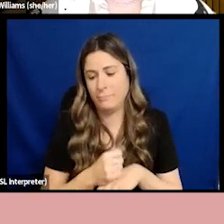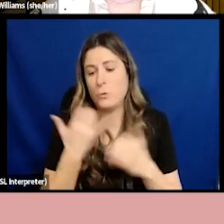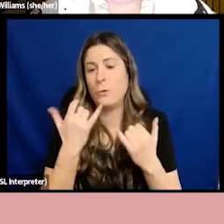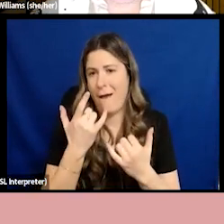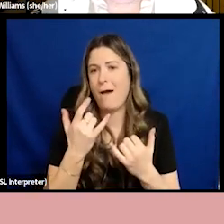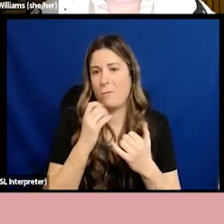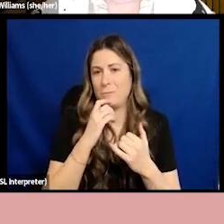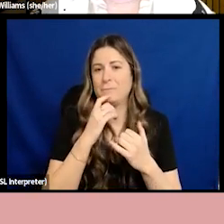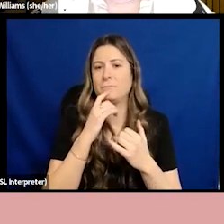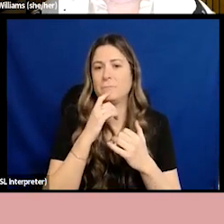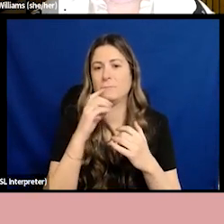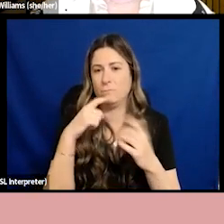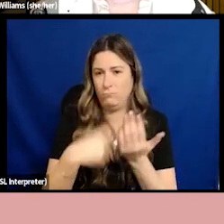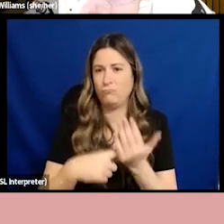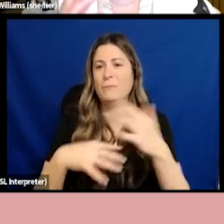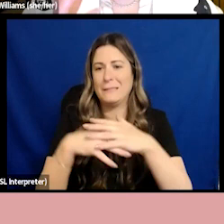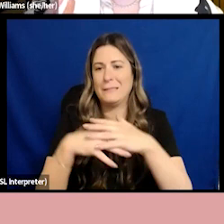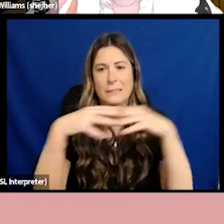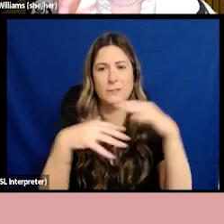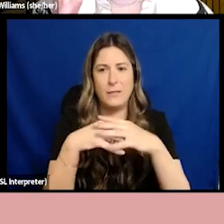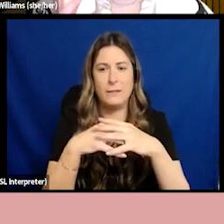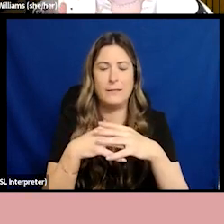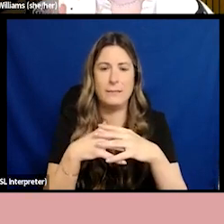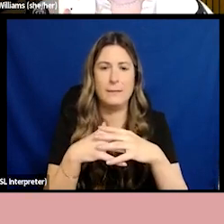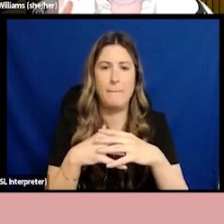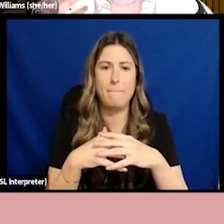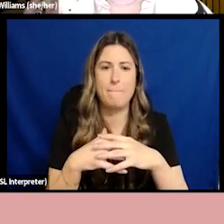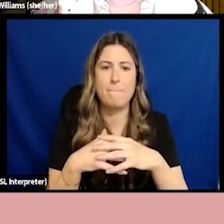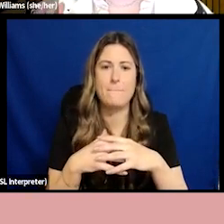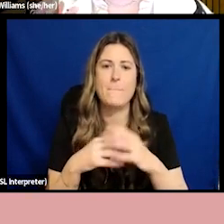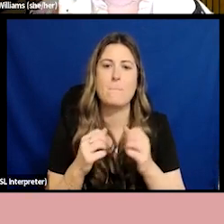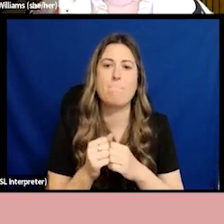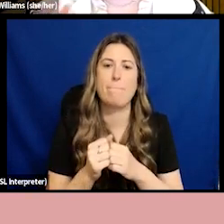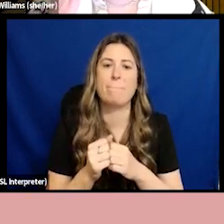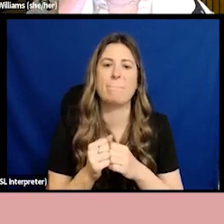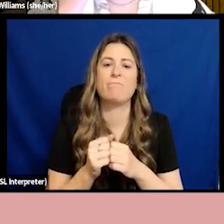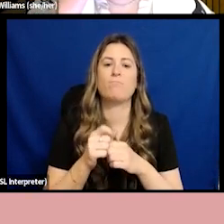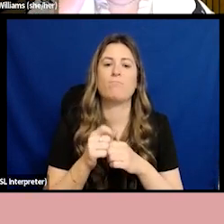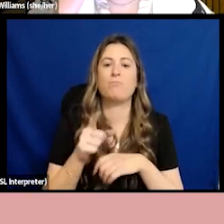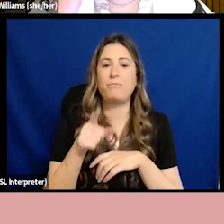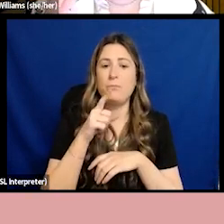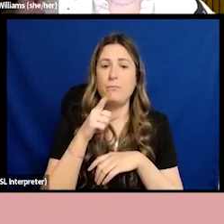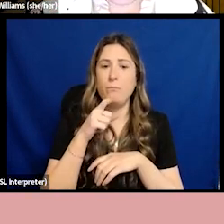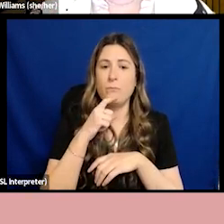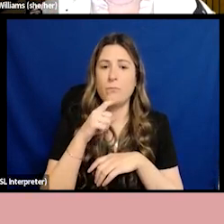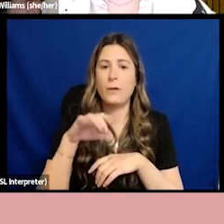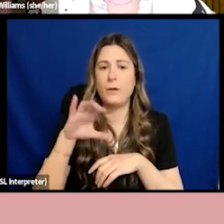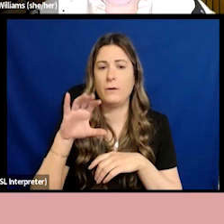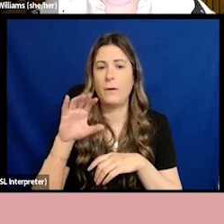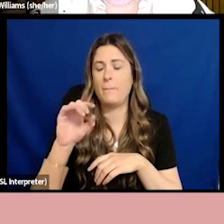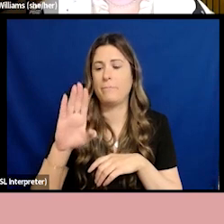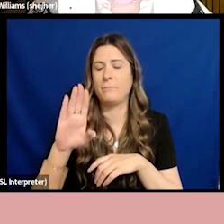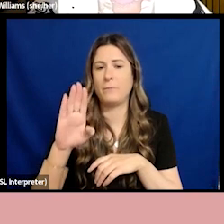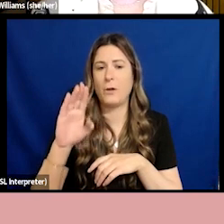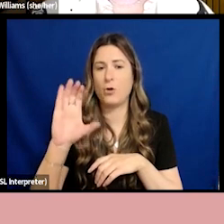essentially intersectionality recognizes that we are all made up of a huge number of different facets. That could be our